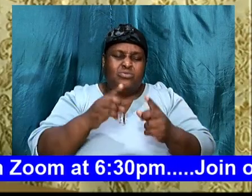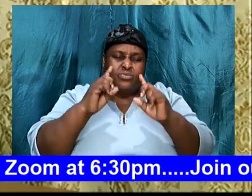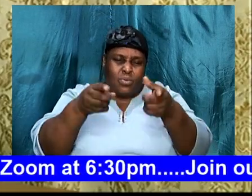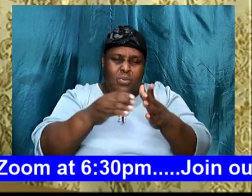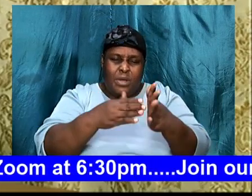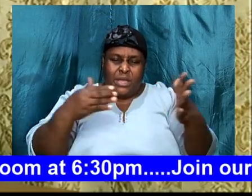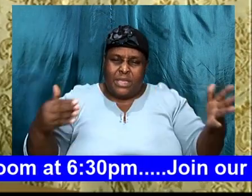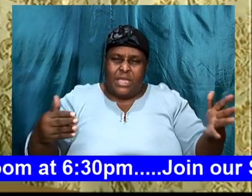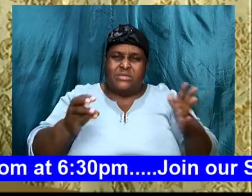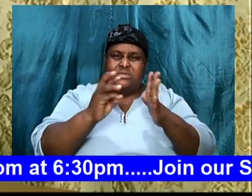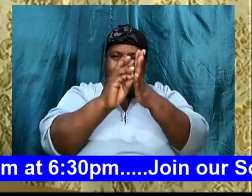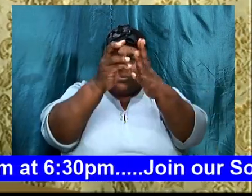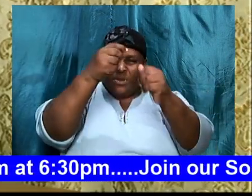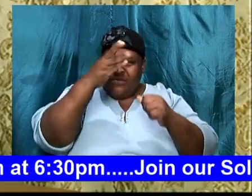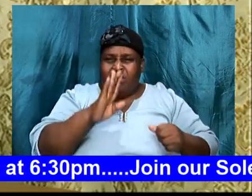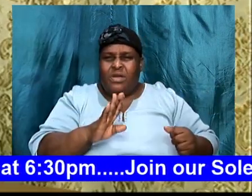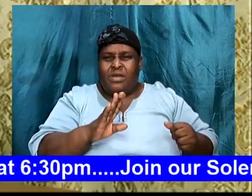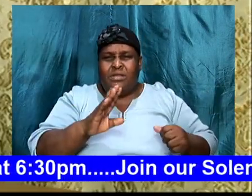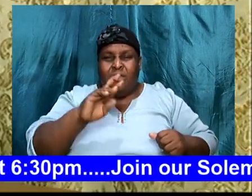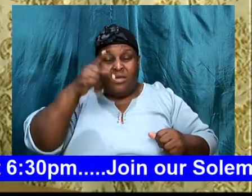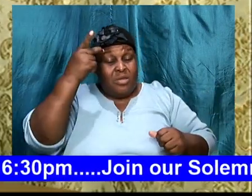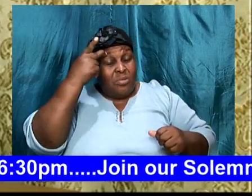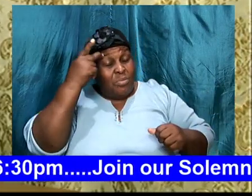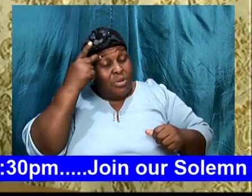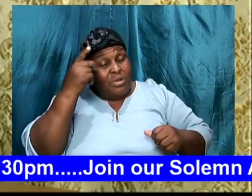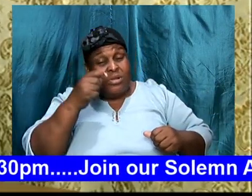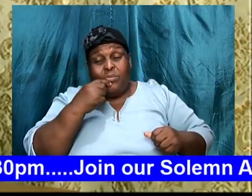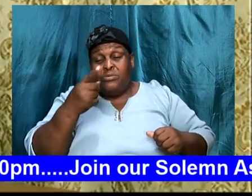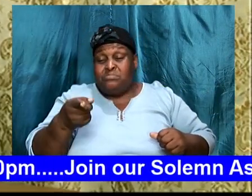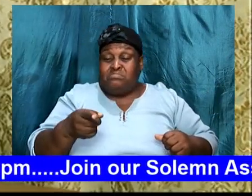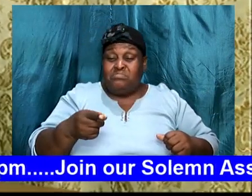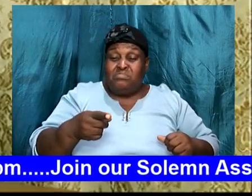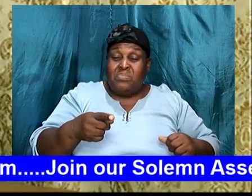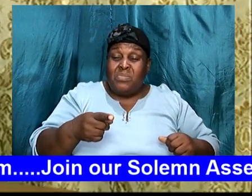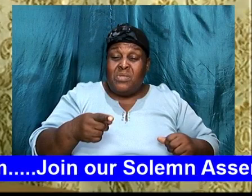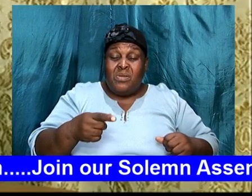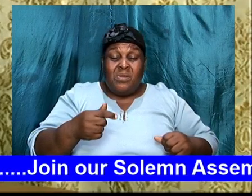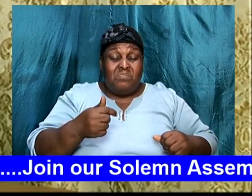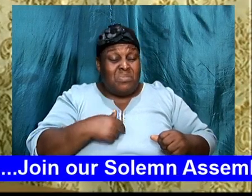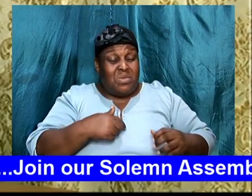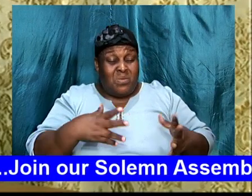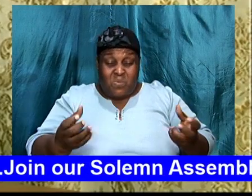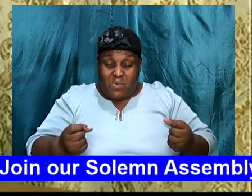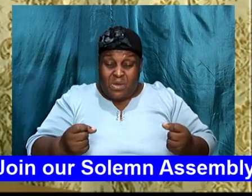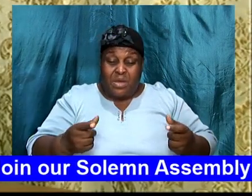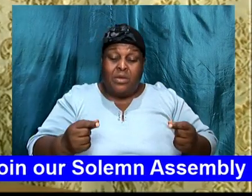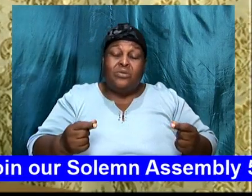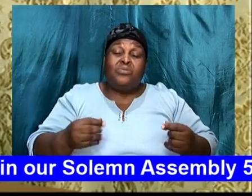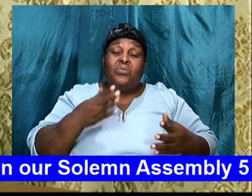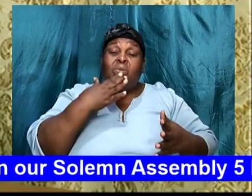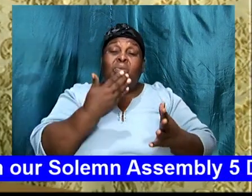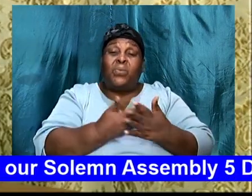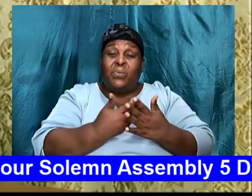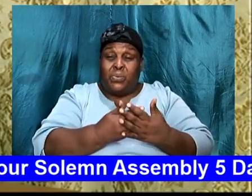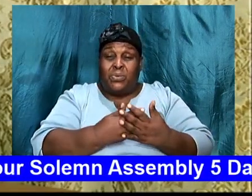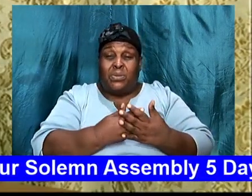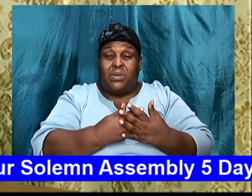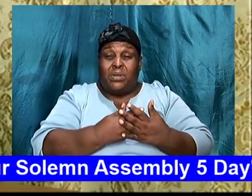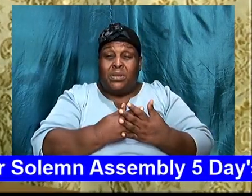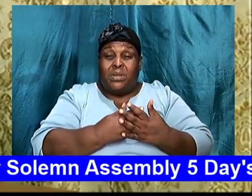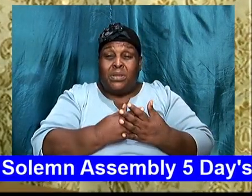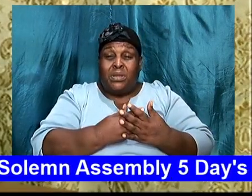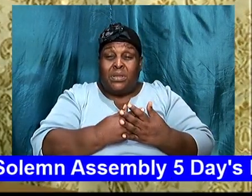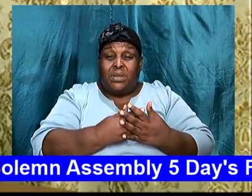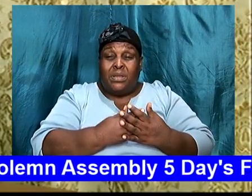when I will do good, evil presents itself. So you cannot please yourself, and at the same time, please the